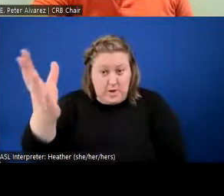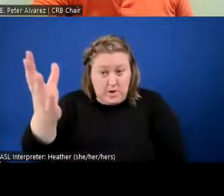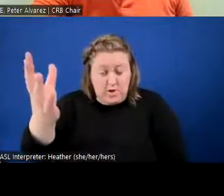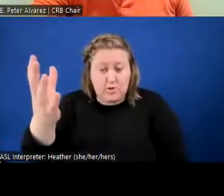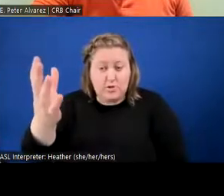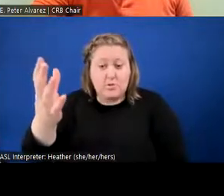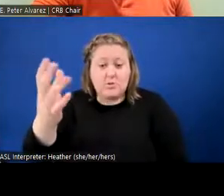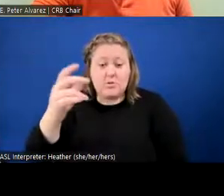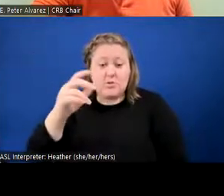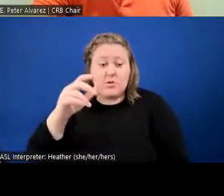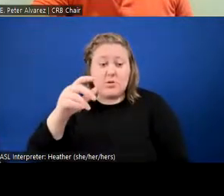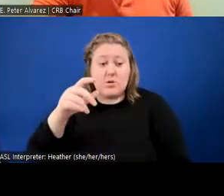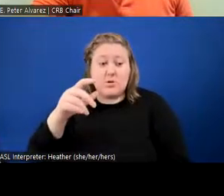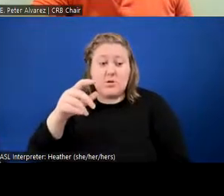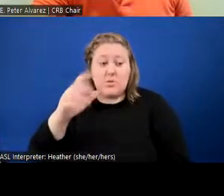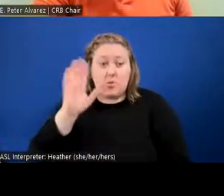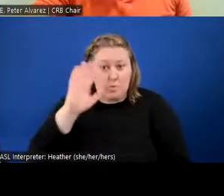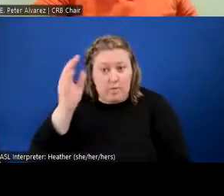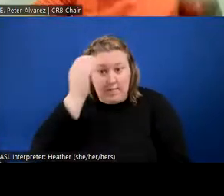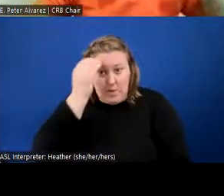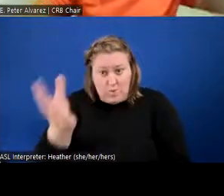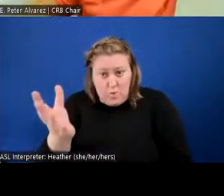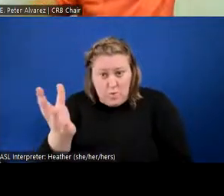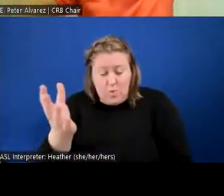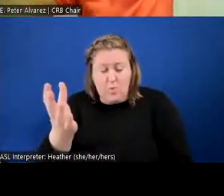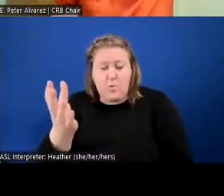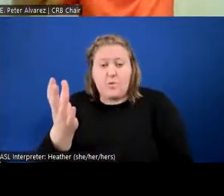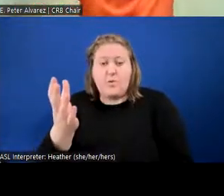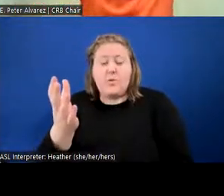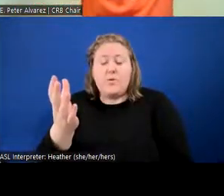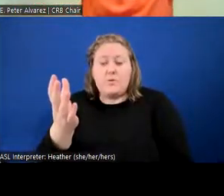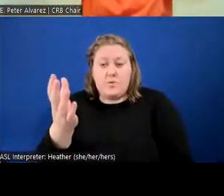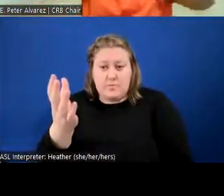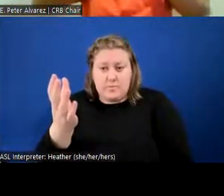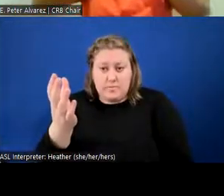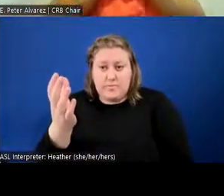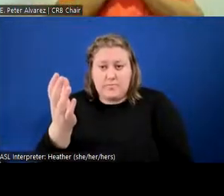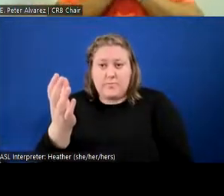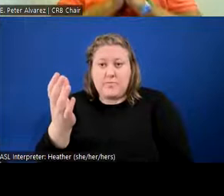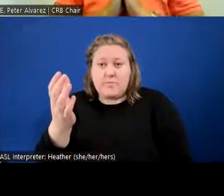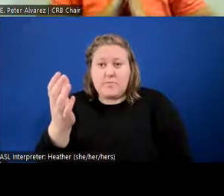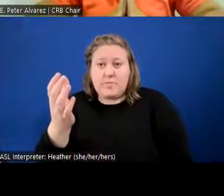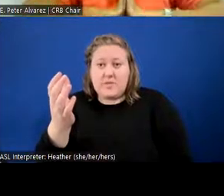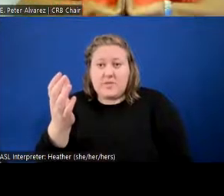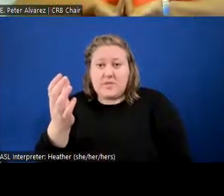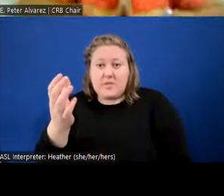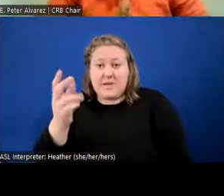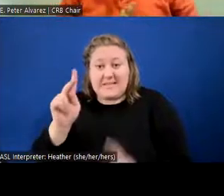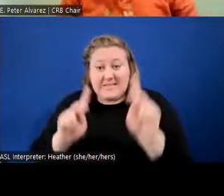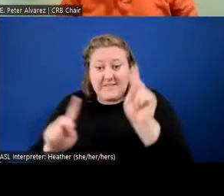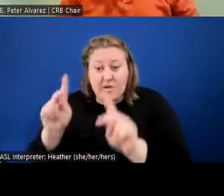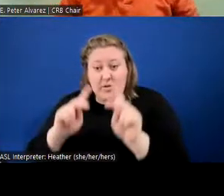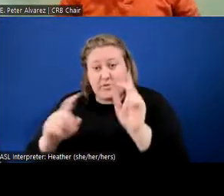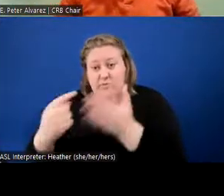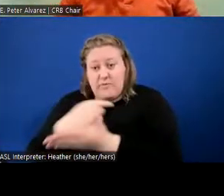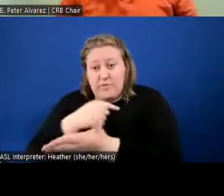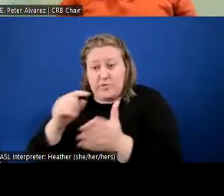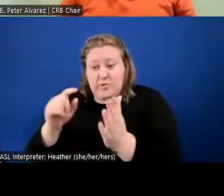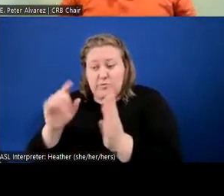you are made aware that the civilian review board is going into executive session,